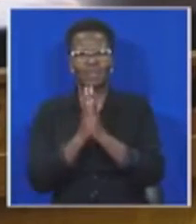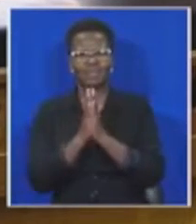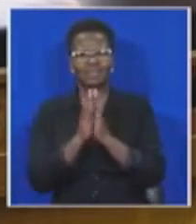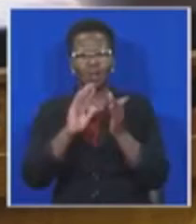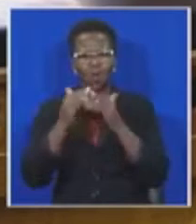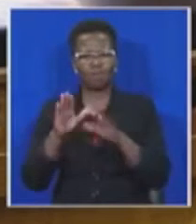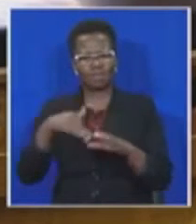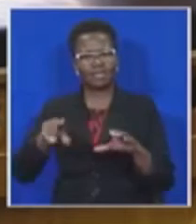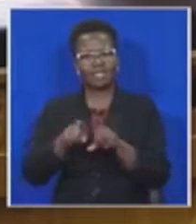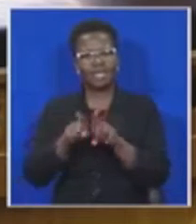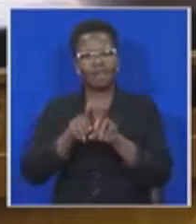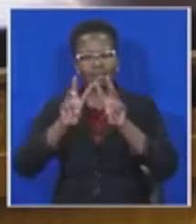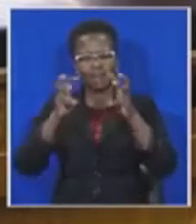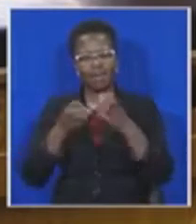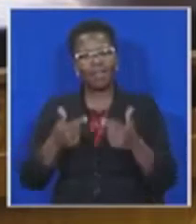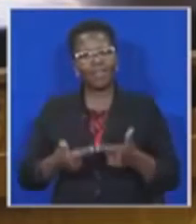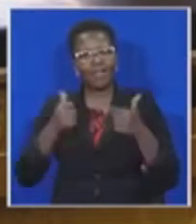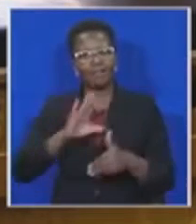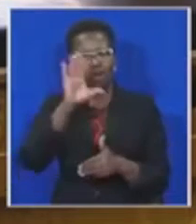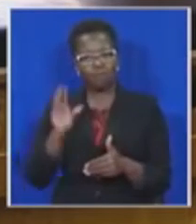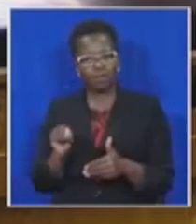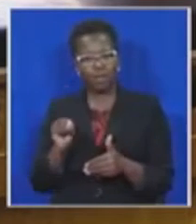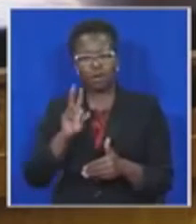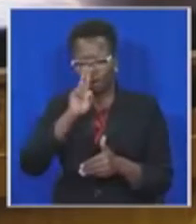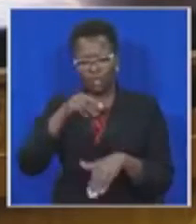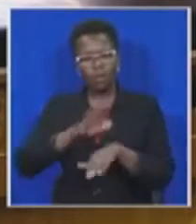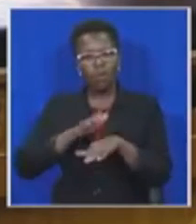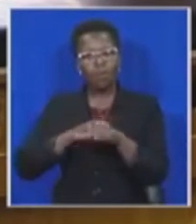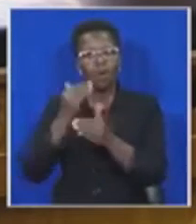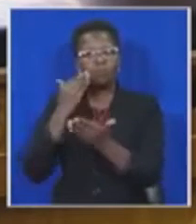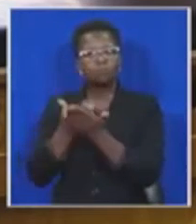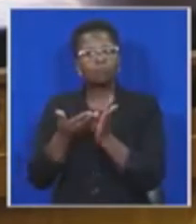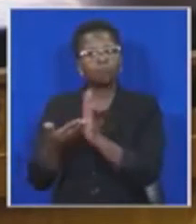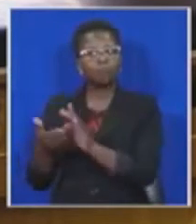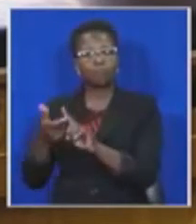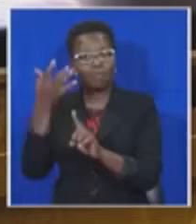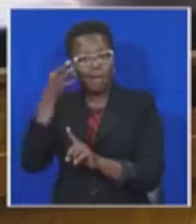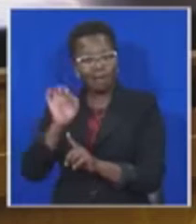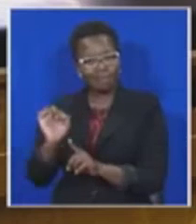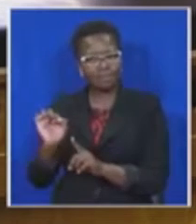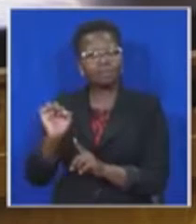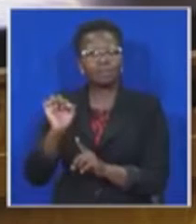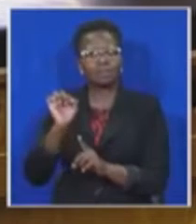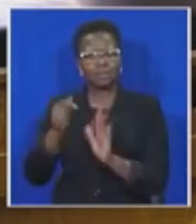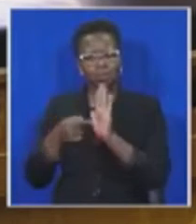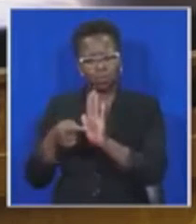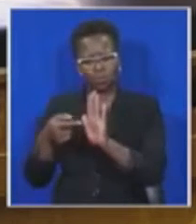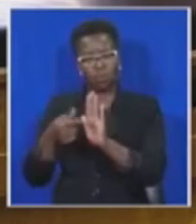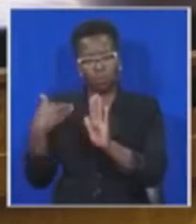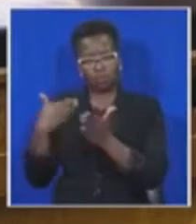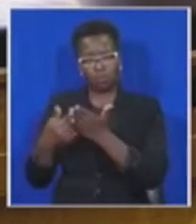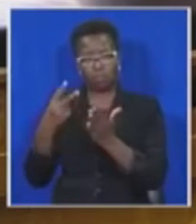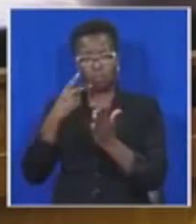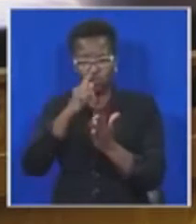and EarthLife Africa have requested further documentation from government in order to complete their applying affidavit,